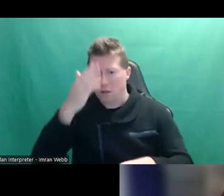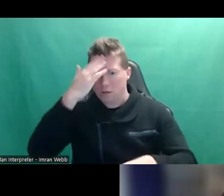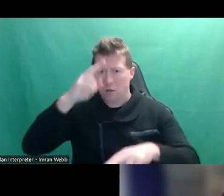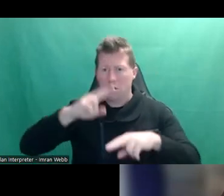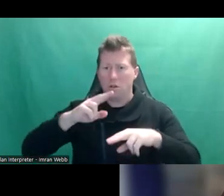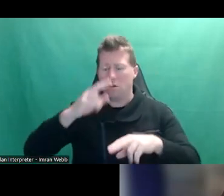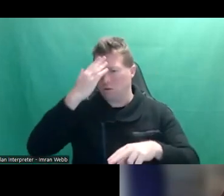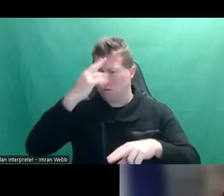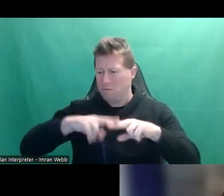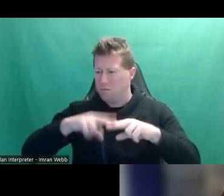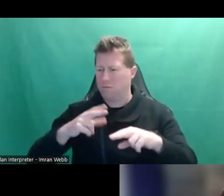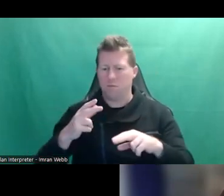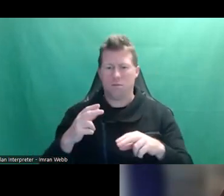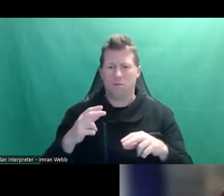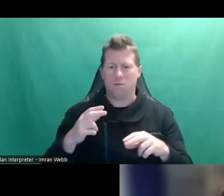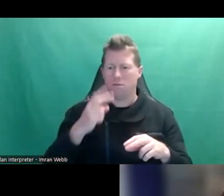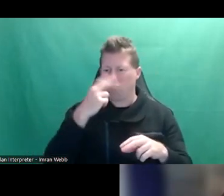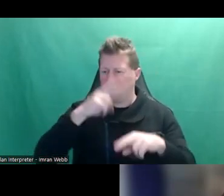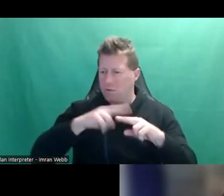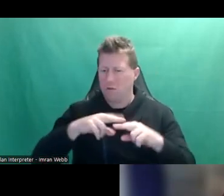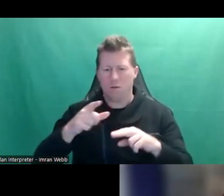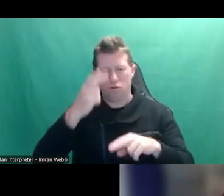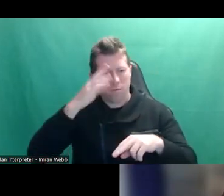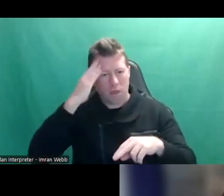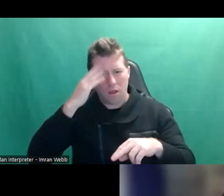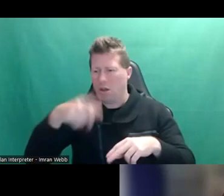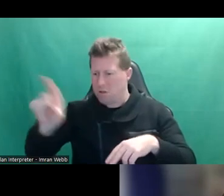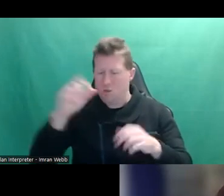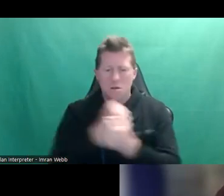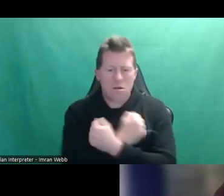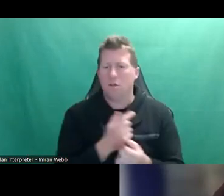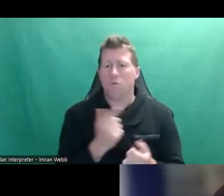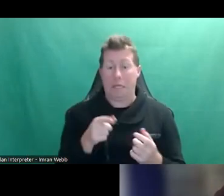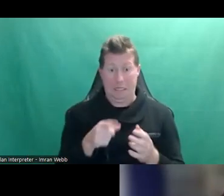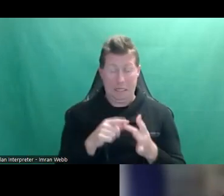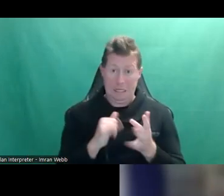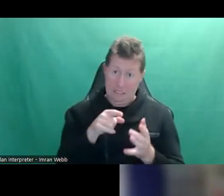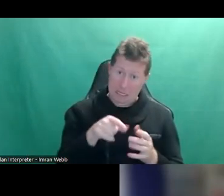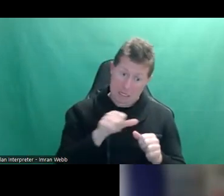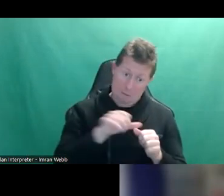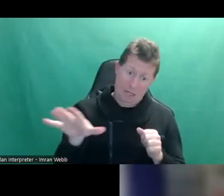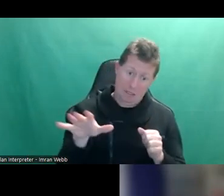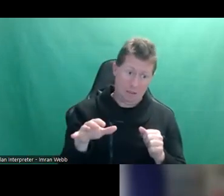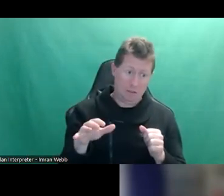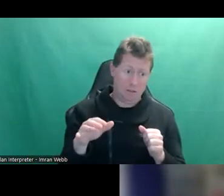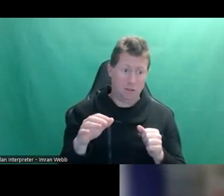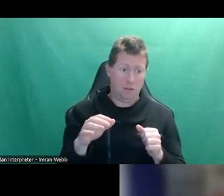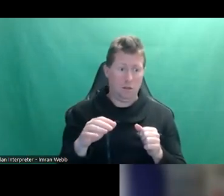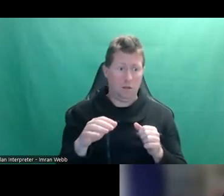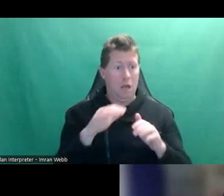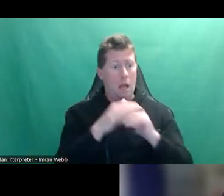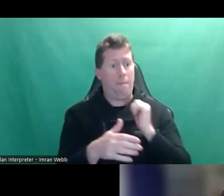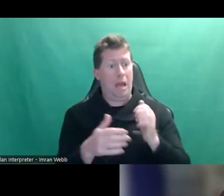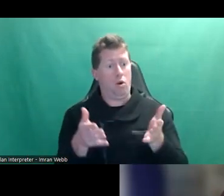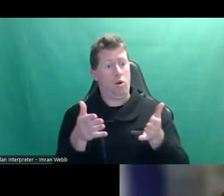or, you know, all kinds of ways in which we can think about, is this the best message about consent and